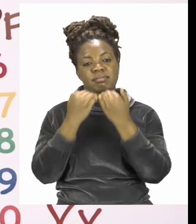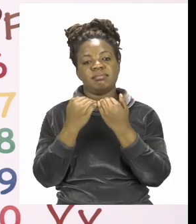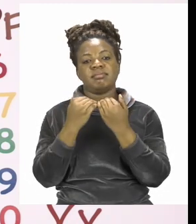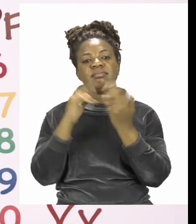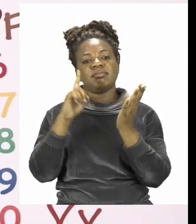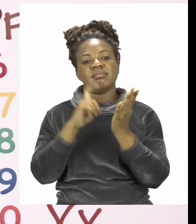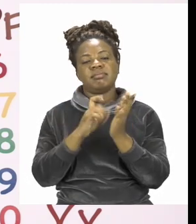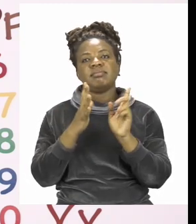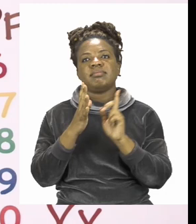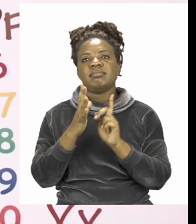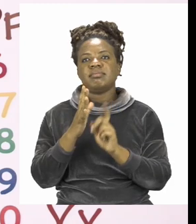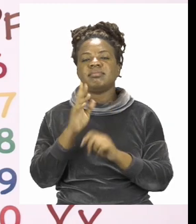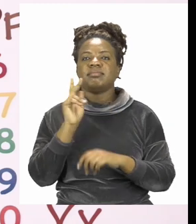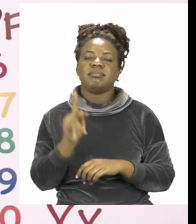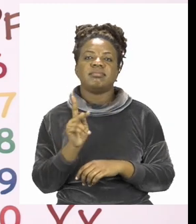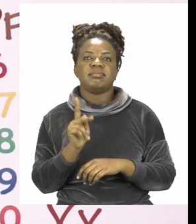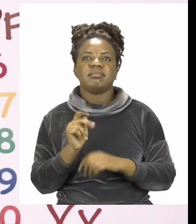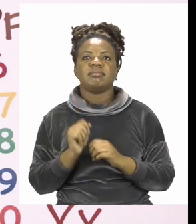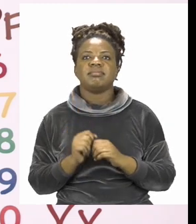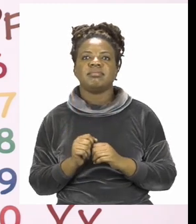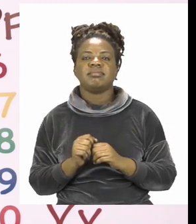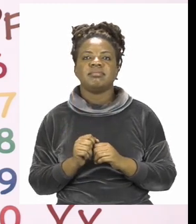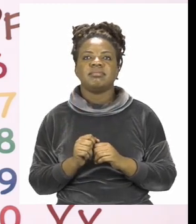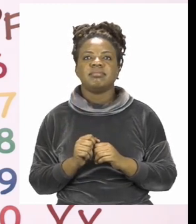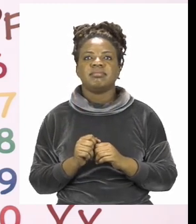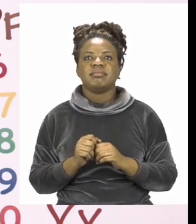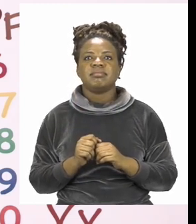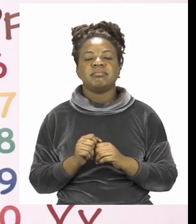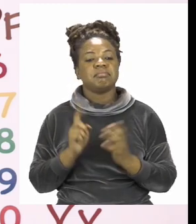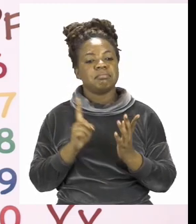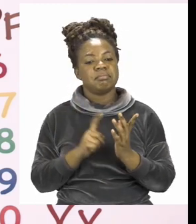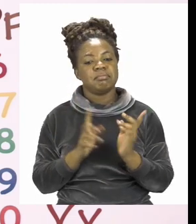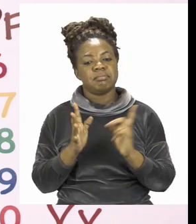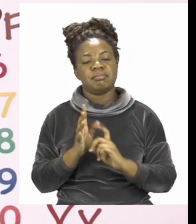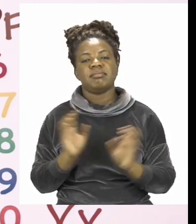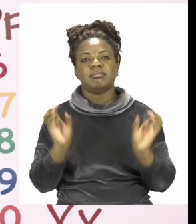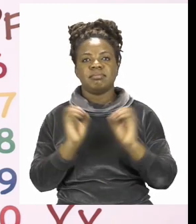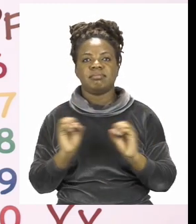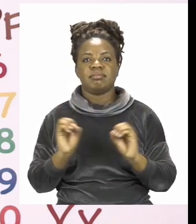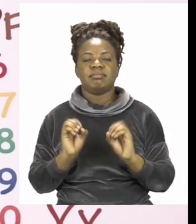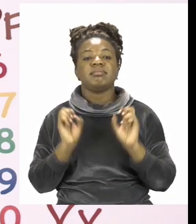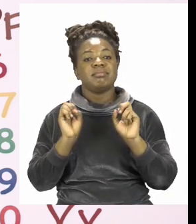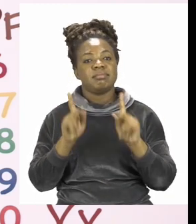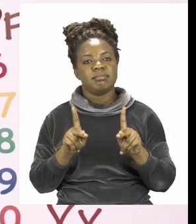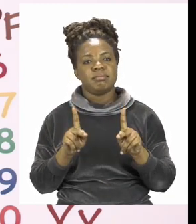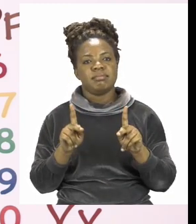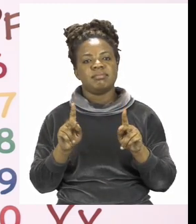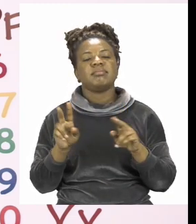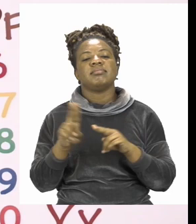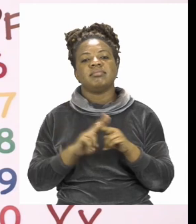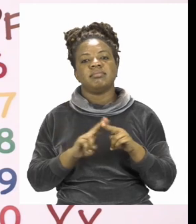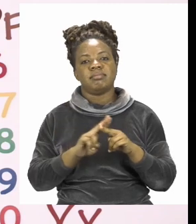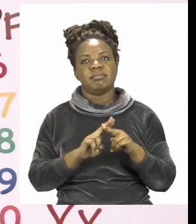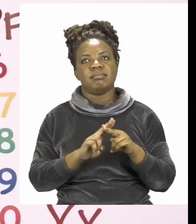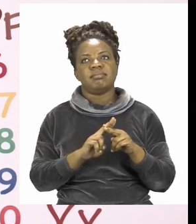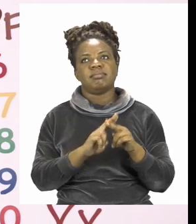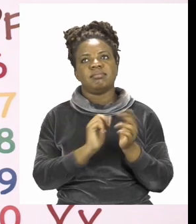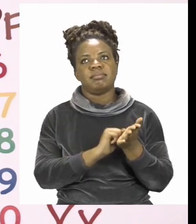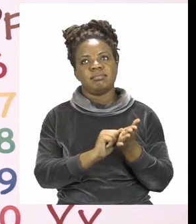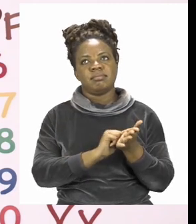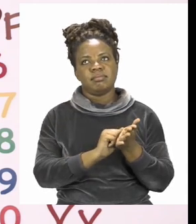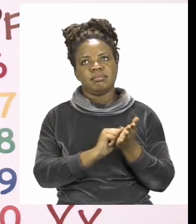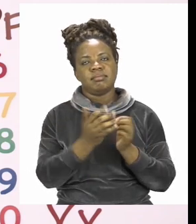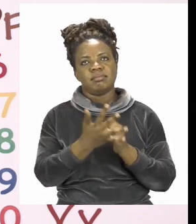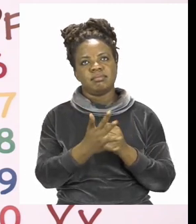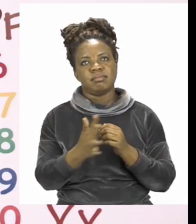sanitize. Remember, boys and girls, if you don't have sanitizer, that's okay. You can use soap and water.